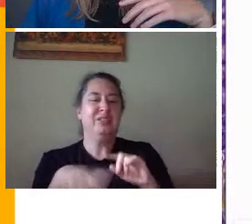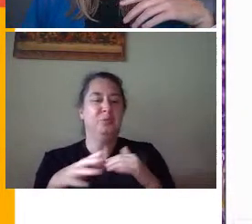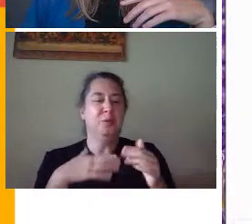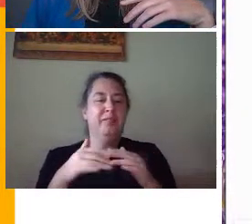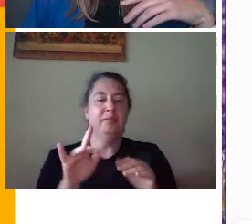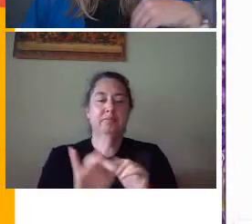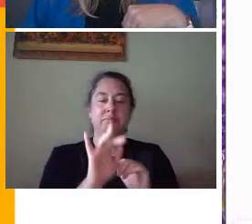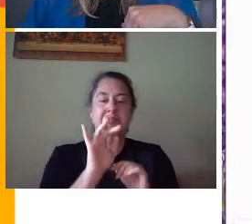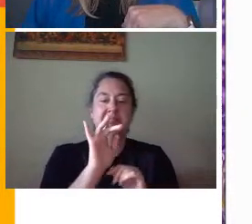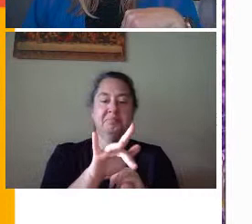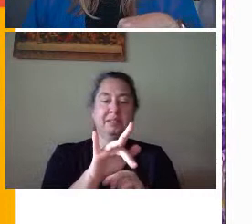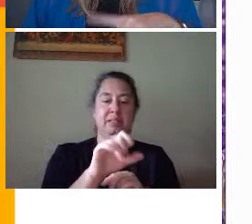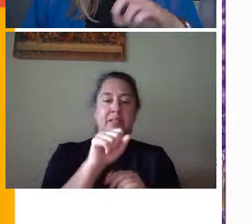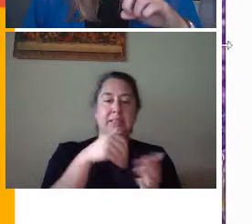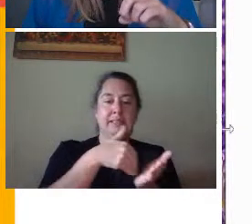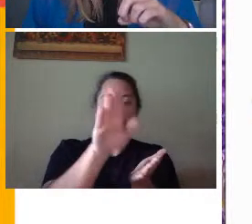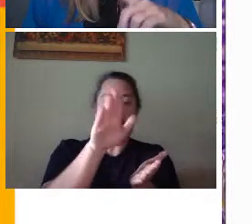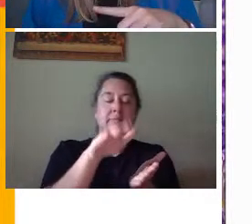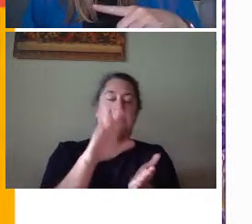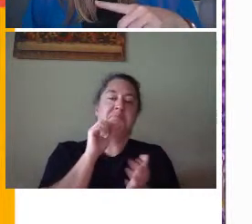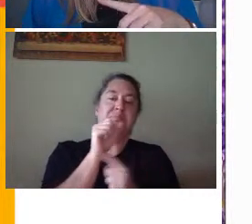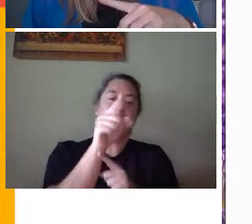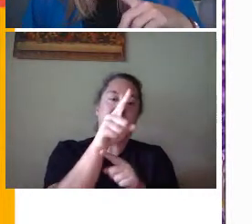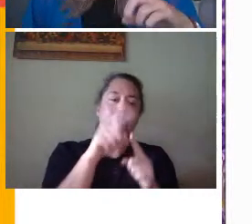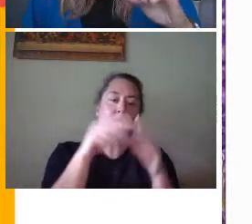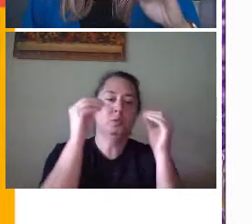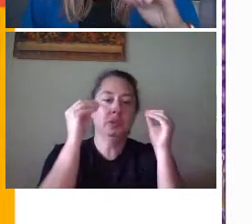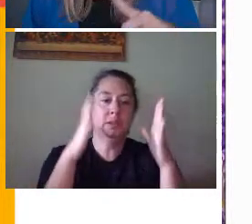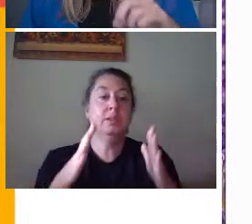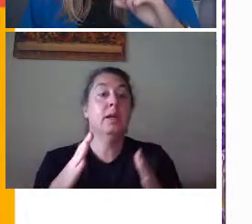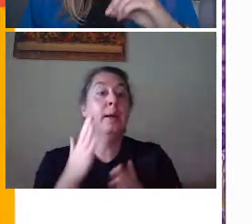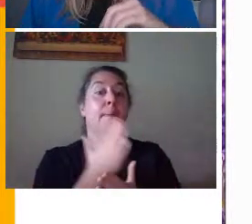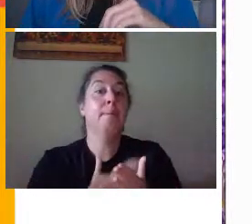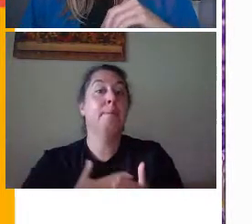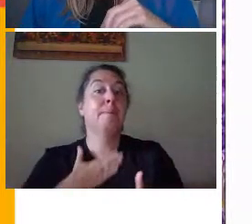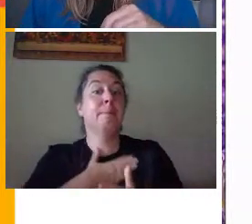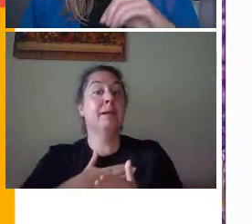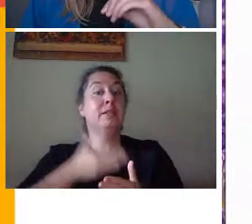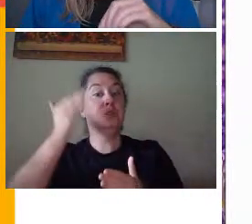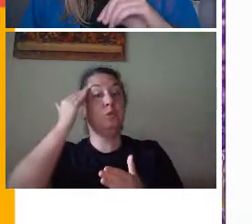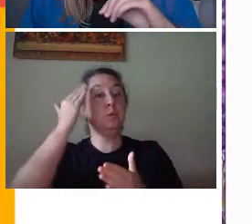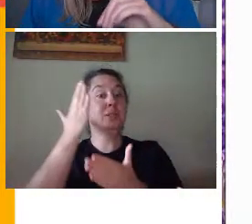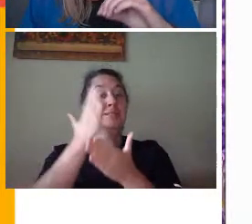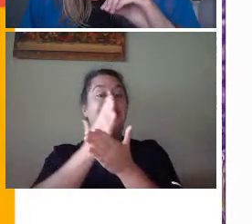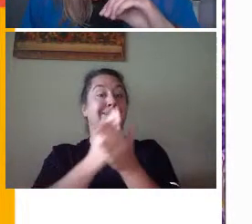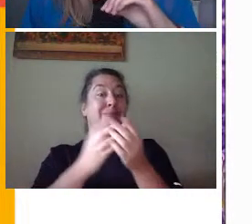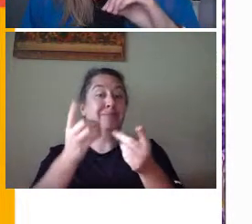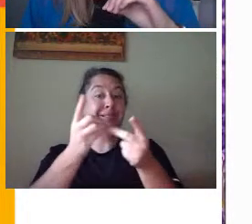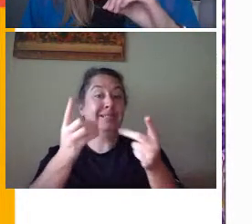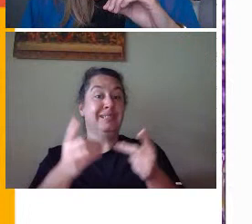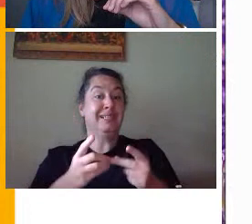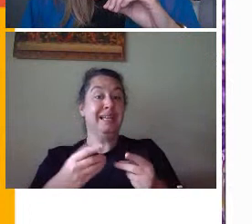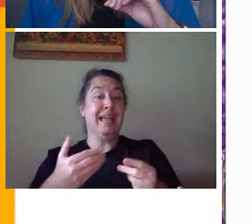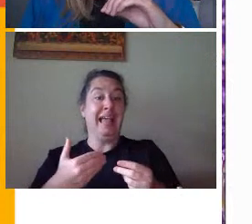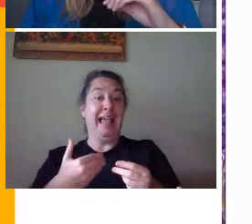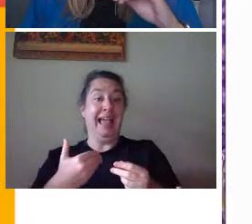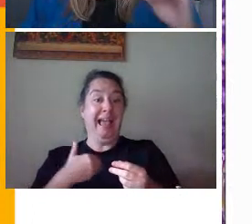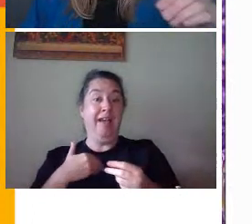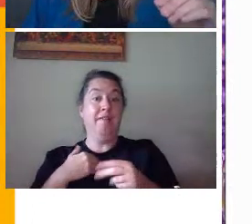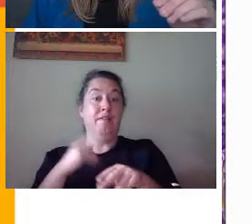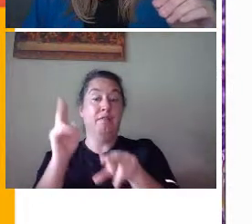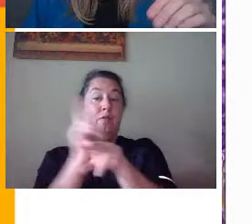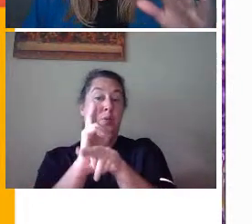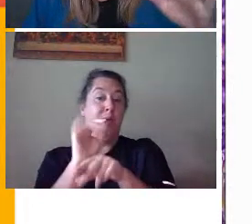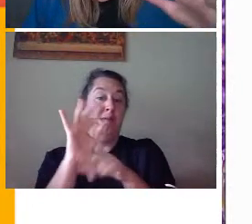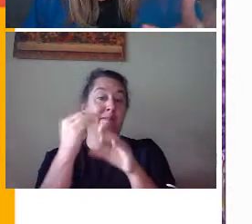send, and it will send it straight to them. Please note that some districts have the use of email turned